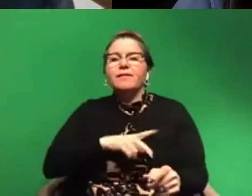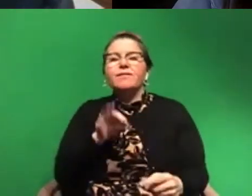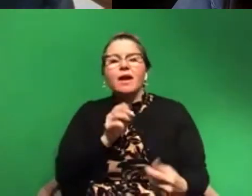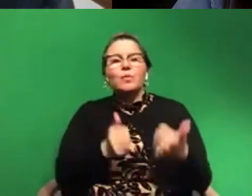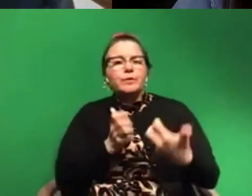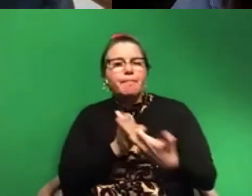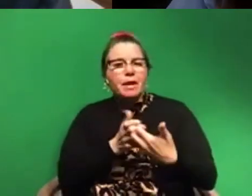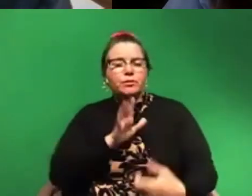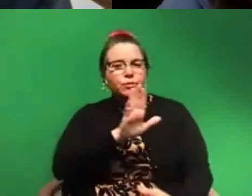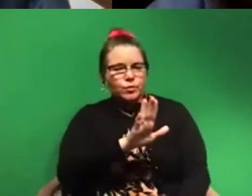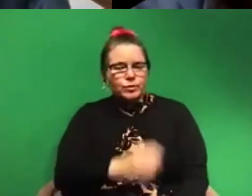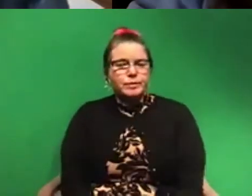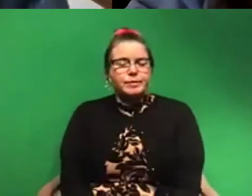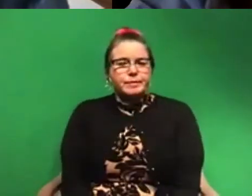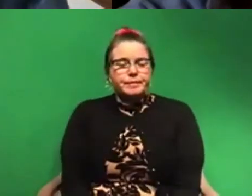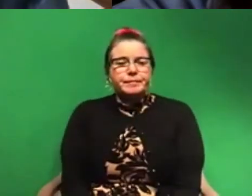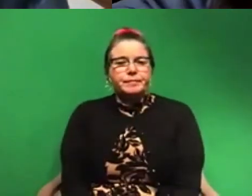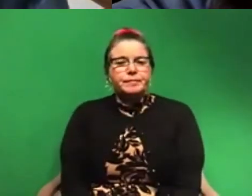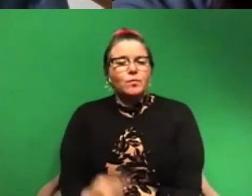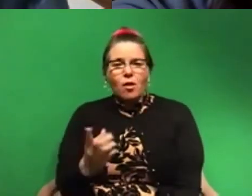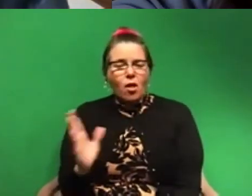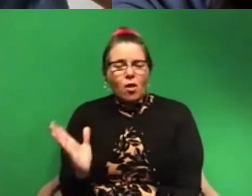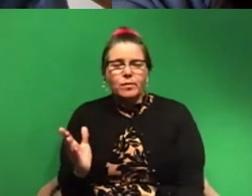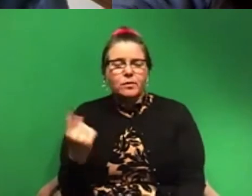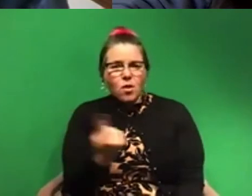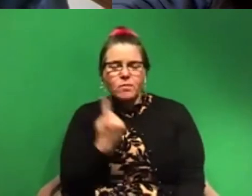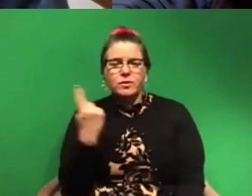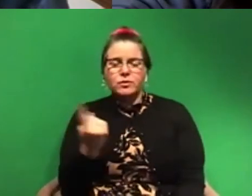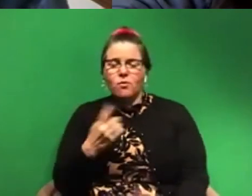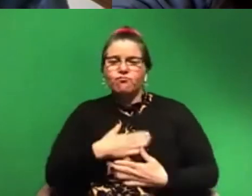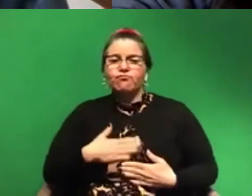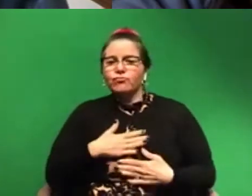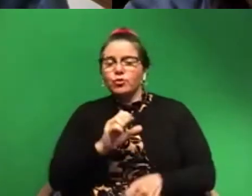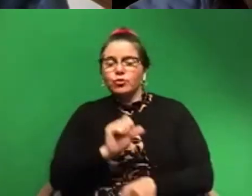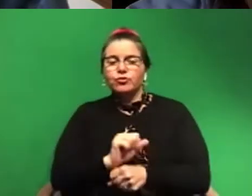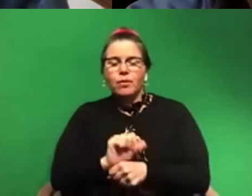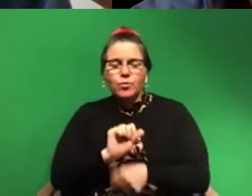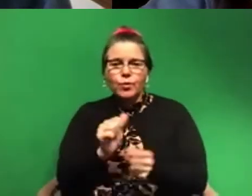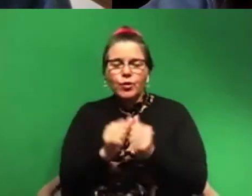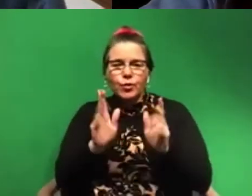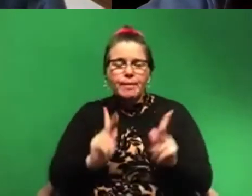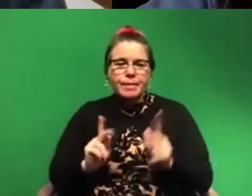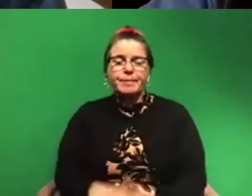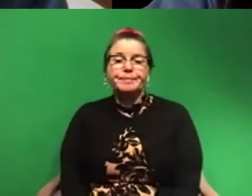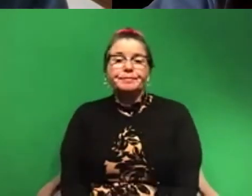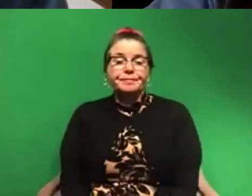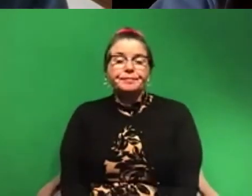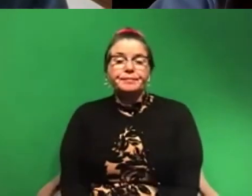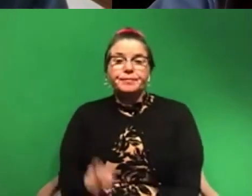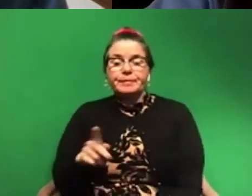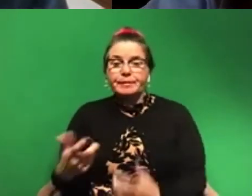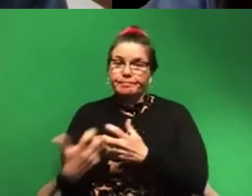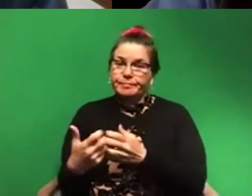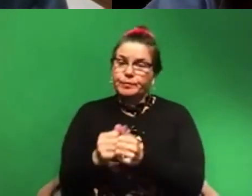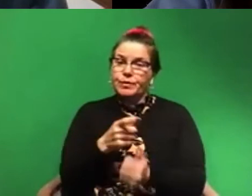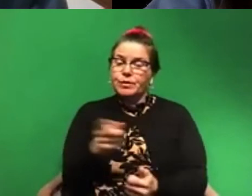you, and then you'll always have a good time because you're always working with great people, people who are great for you. And that's been the other real joy of my